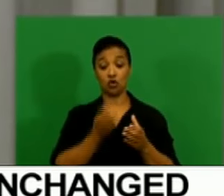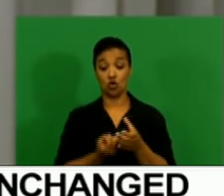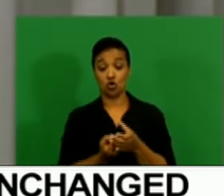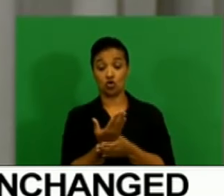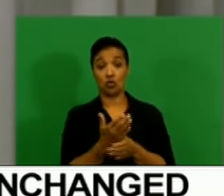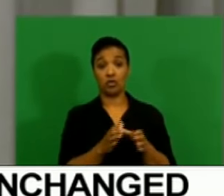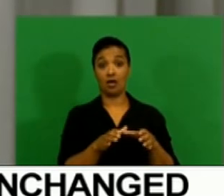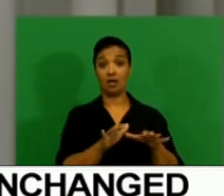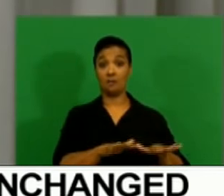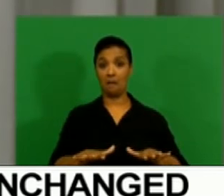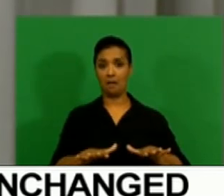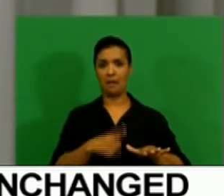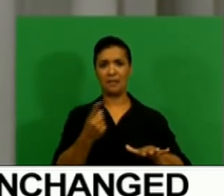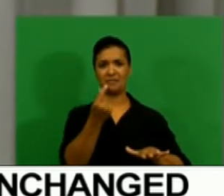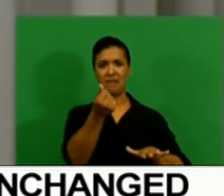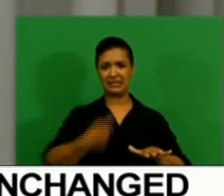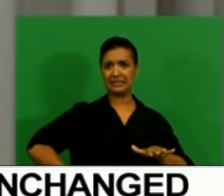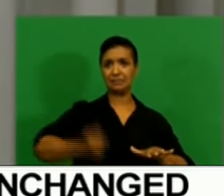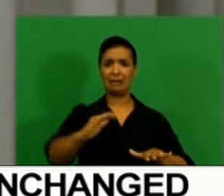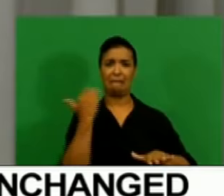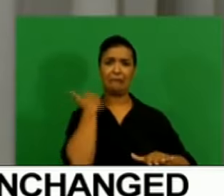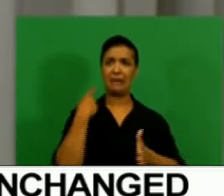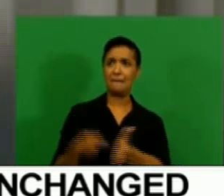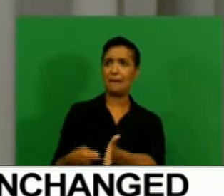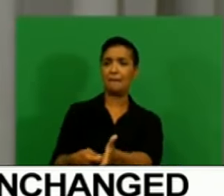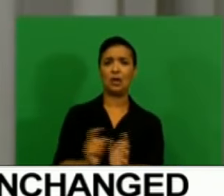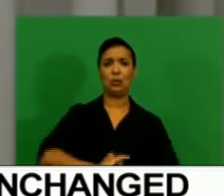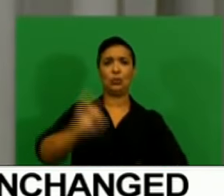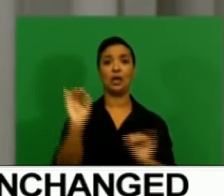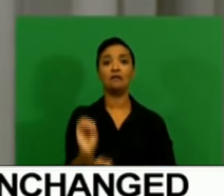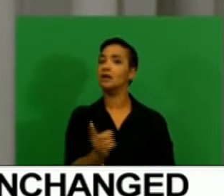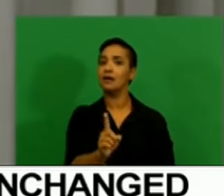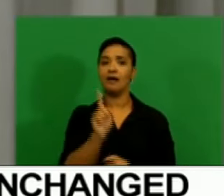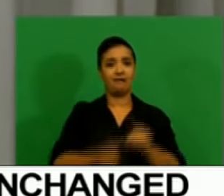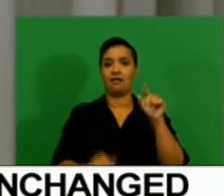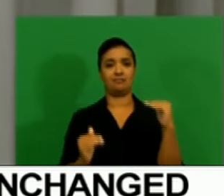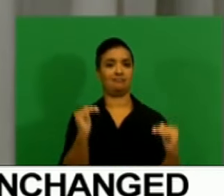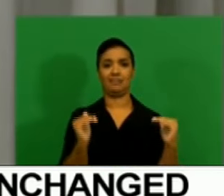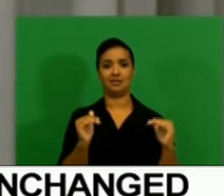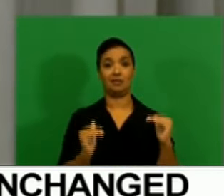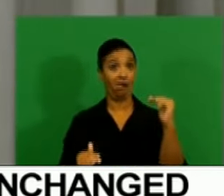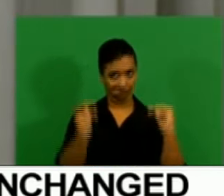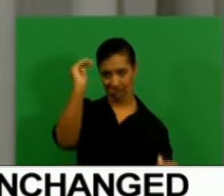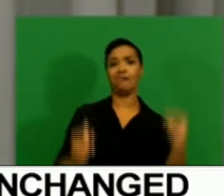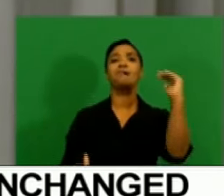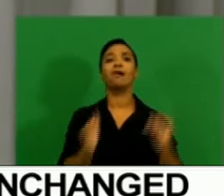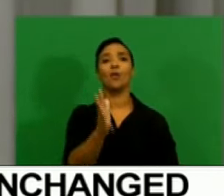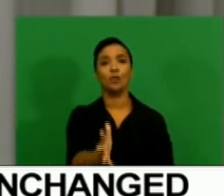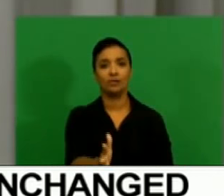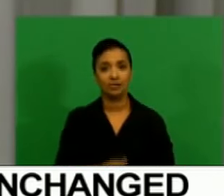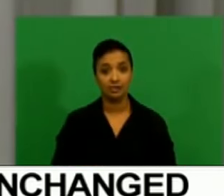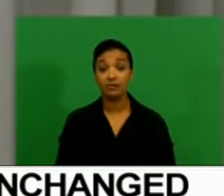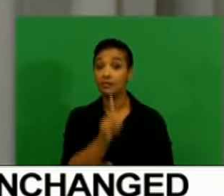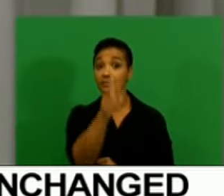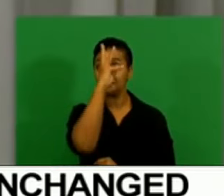runaway prices and runaway inflation. But they also understood that growth has got to